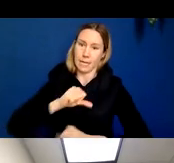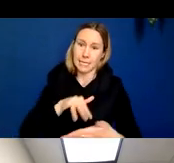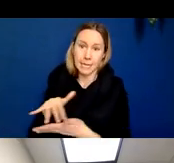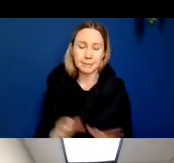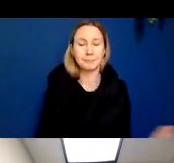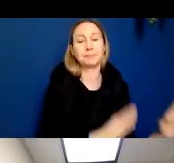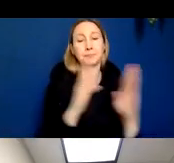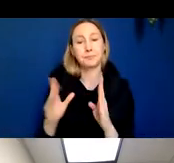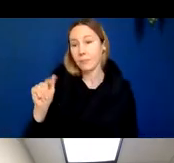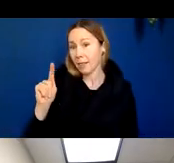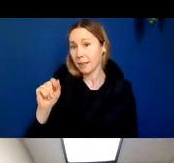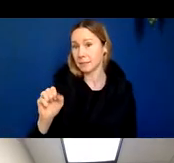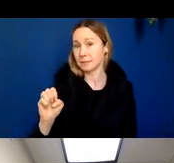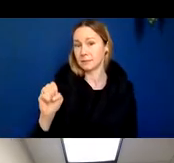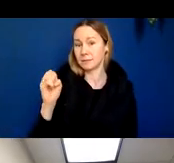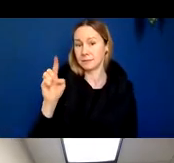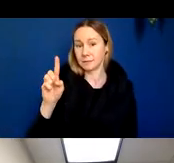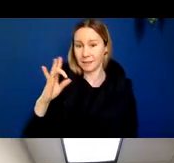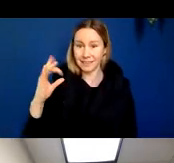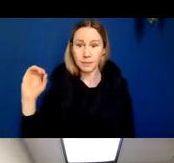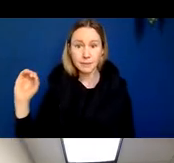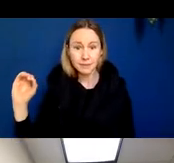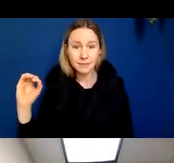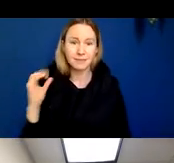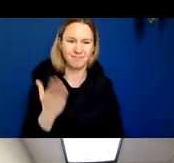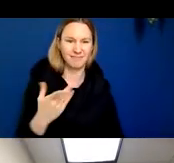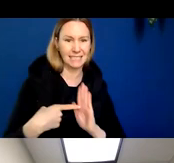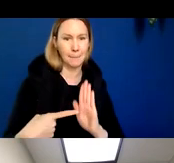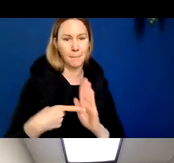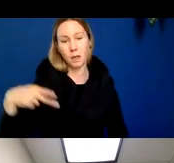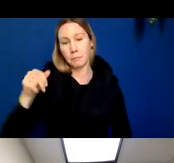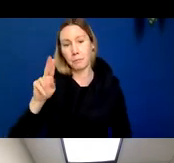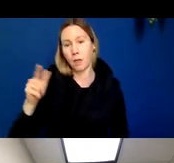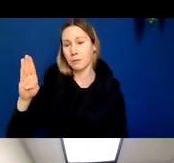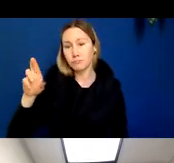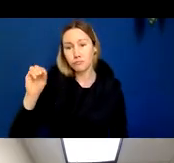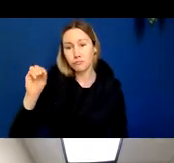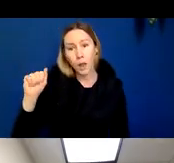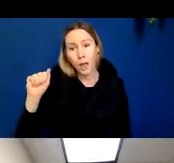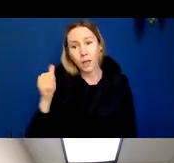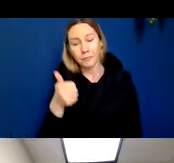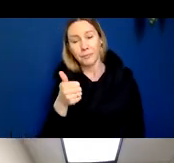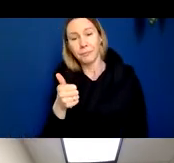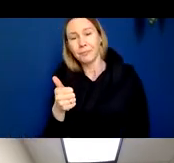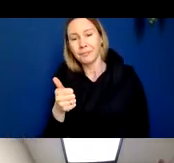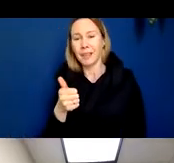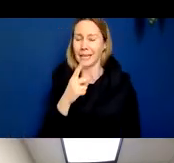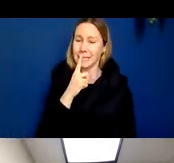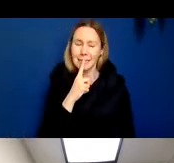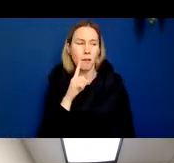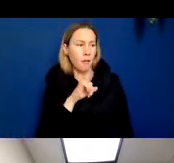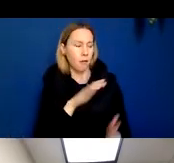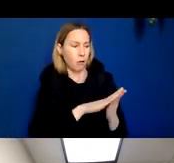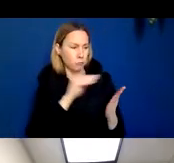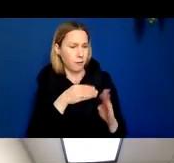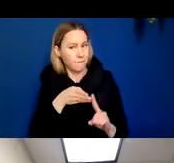to the late 1800s, and we have, for example, this scientist, Paul Broca, who piggybacking on what we have